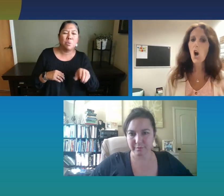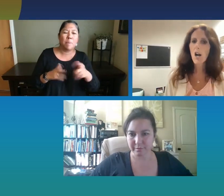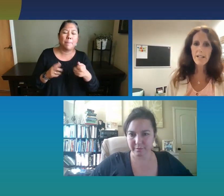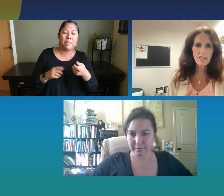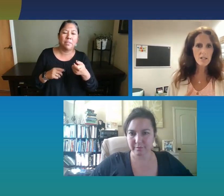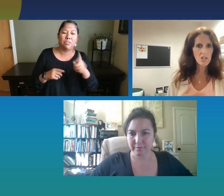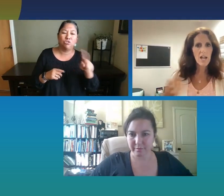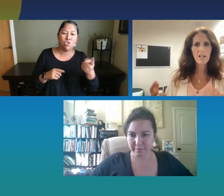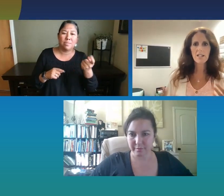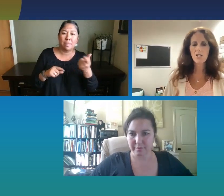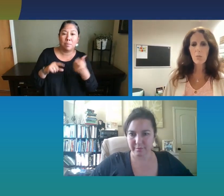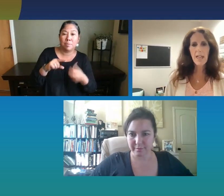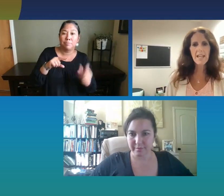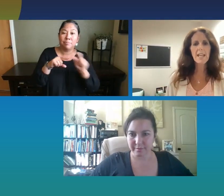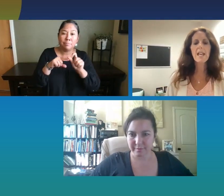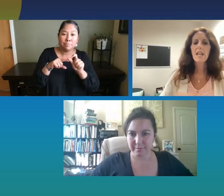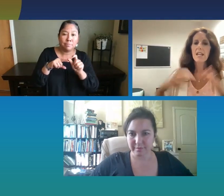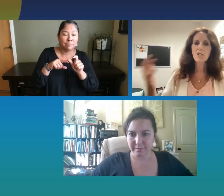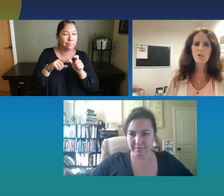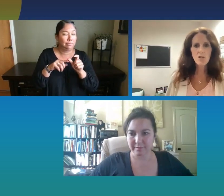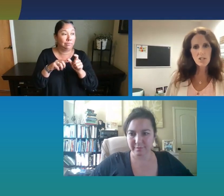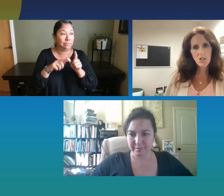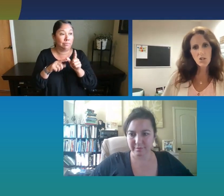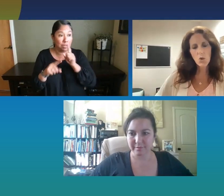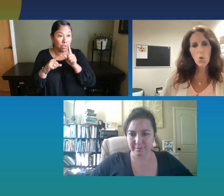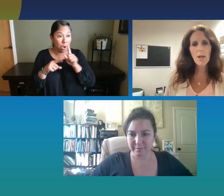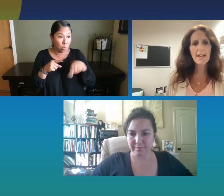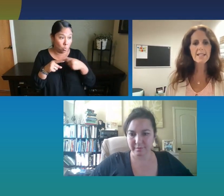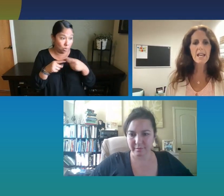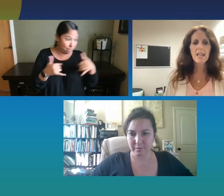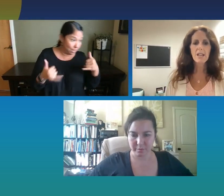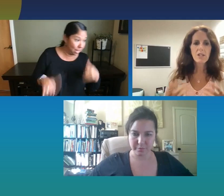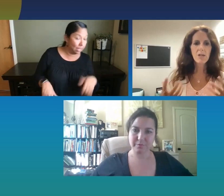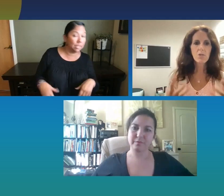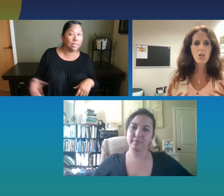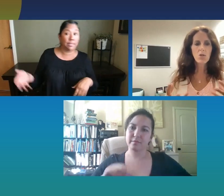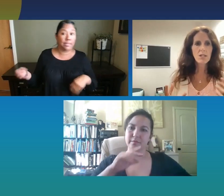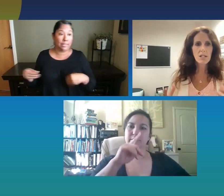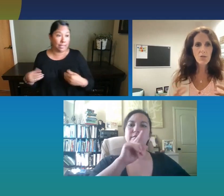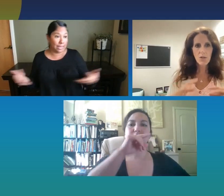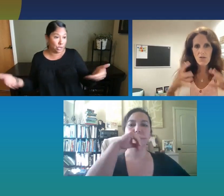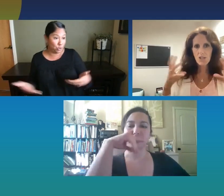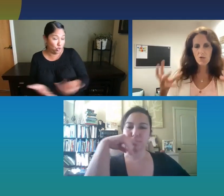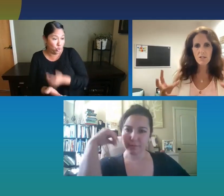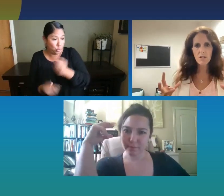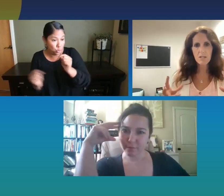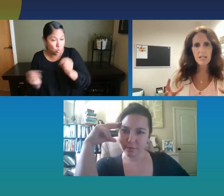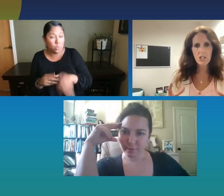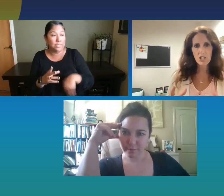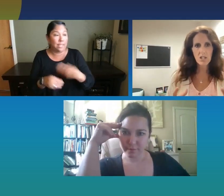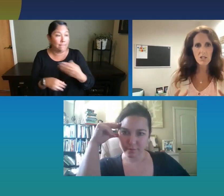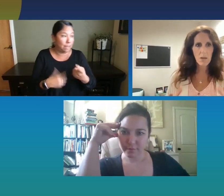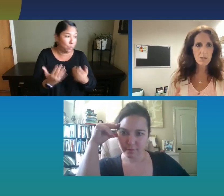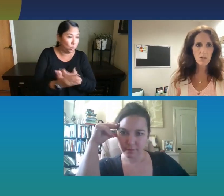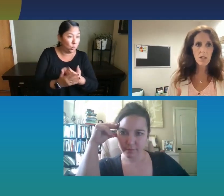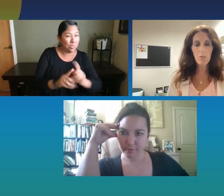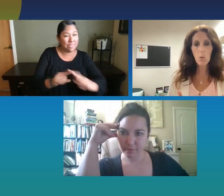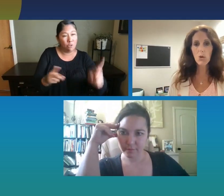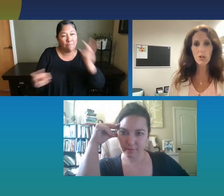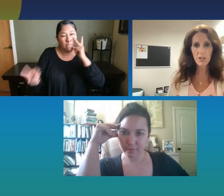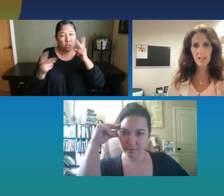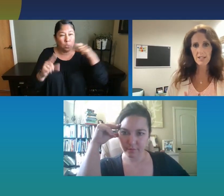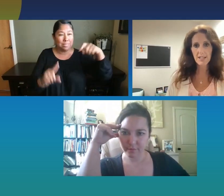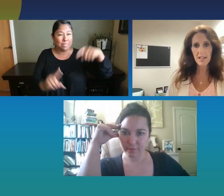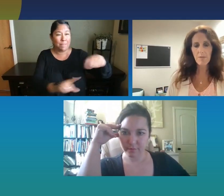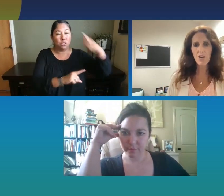bit, like talking to the child as they're playing, introducing new toys, giving them new and different visual stimulation. Cause babies do